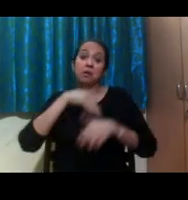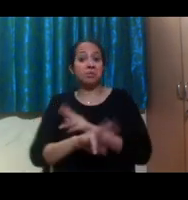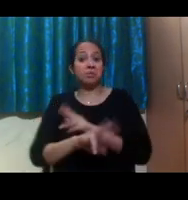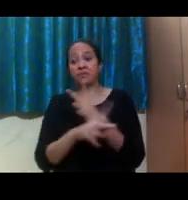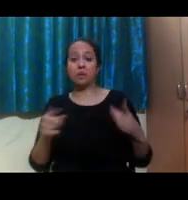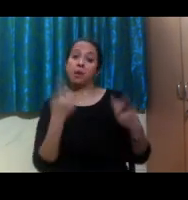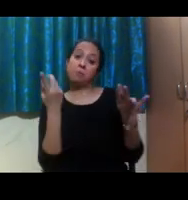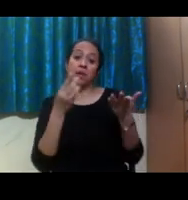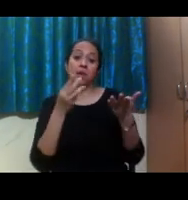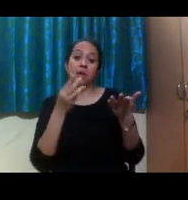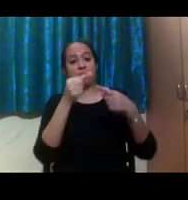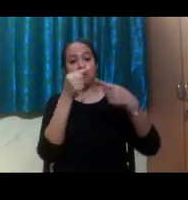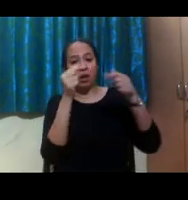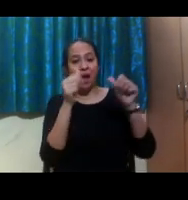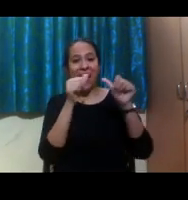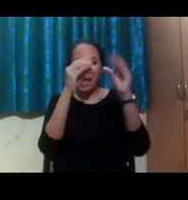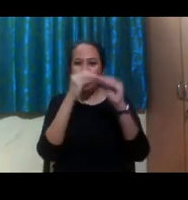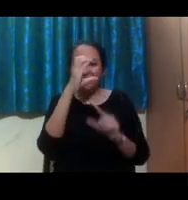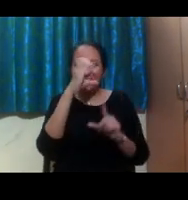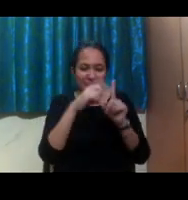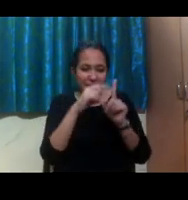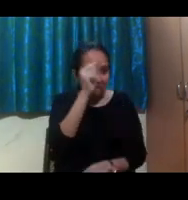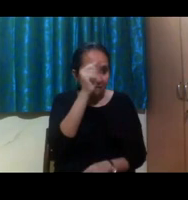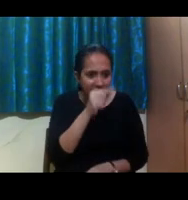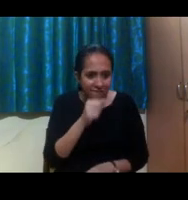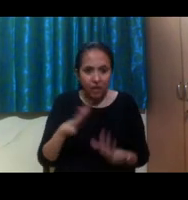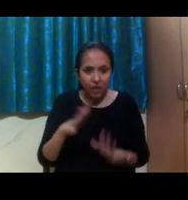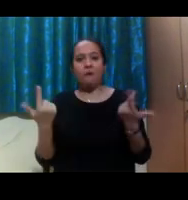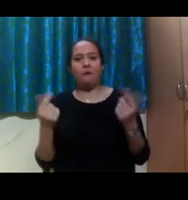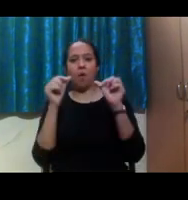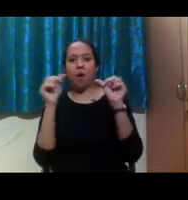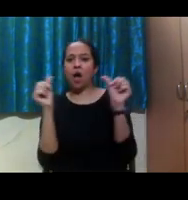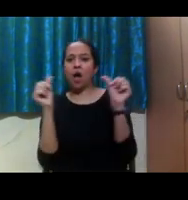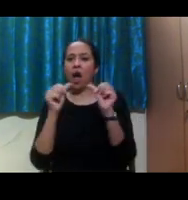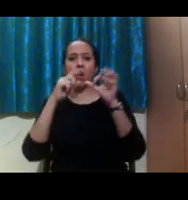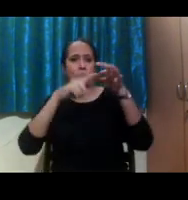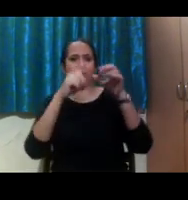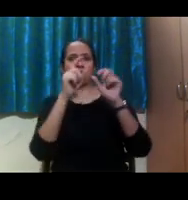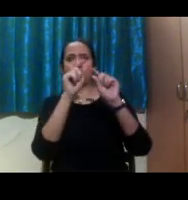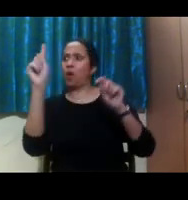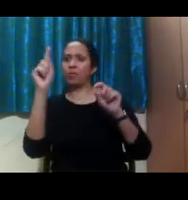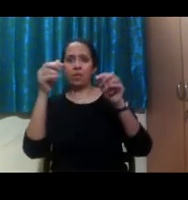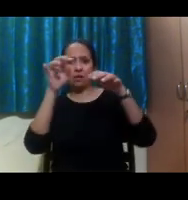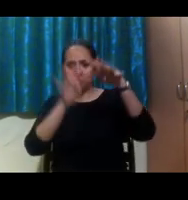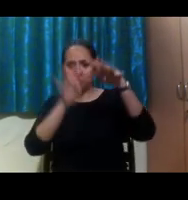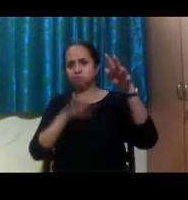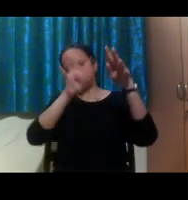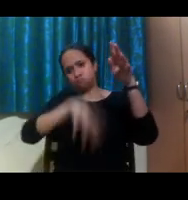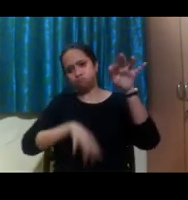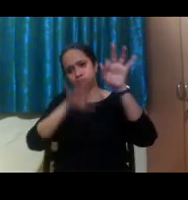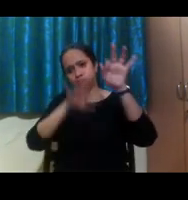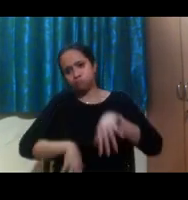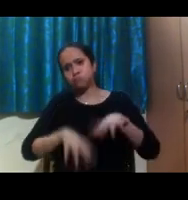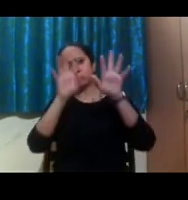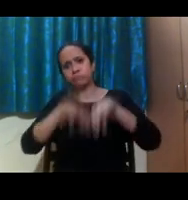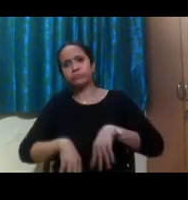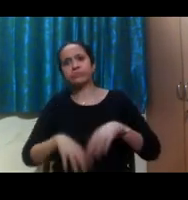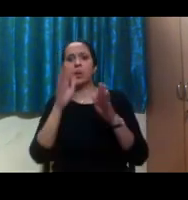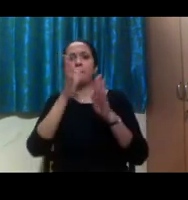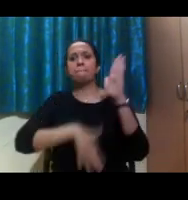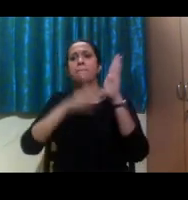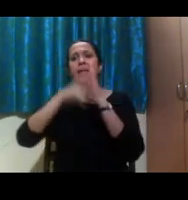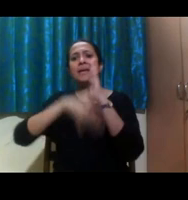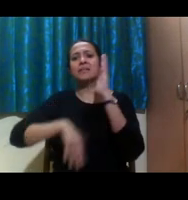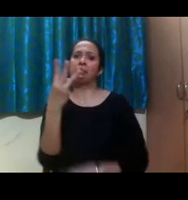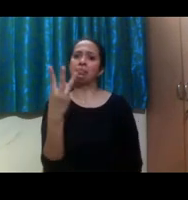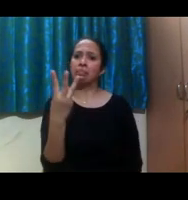question exam. It could be a short essay exam. It could be one question and you're supposed to write three or four pages about that question. And so we want to